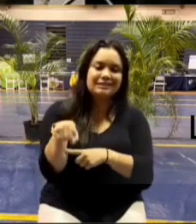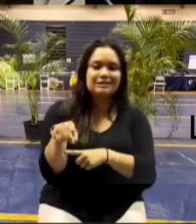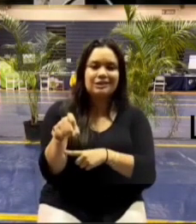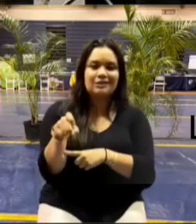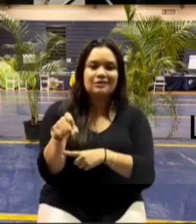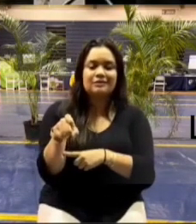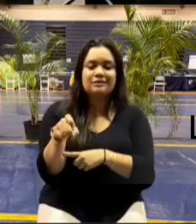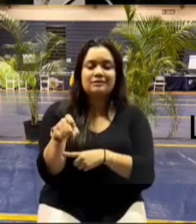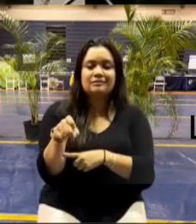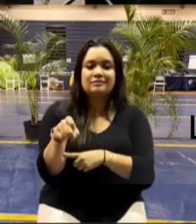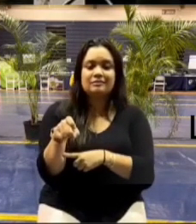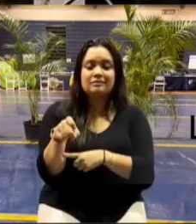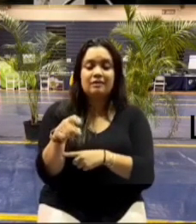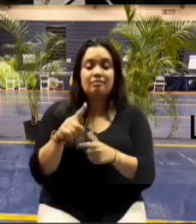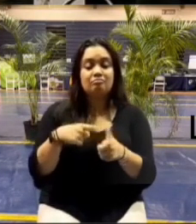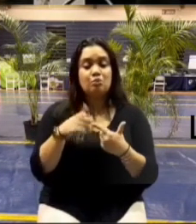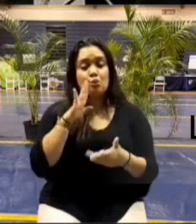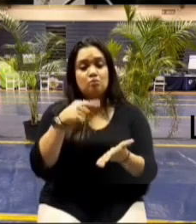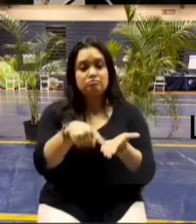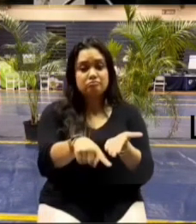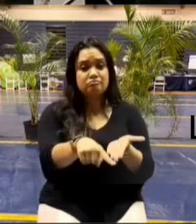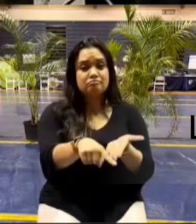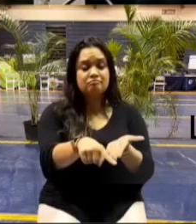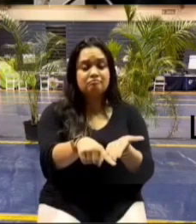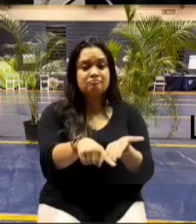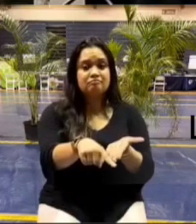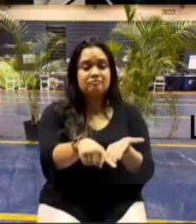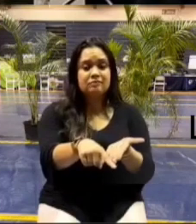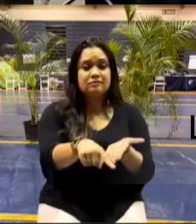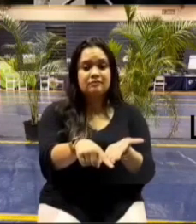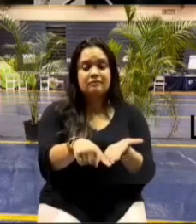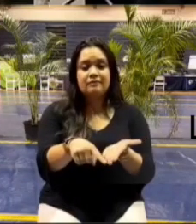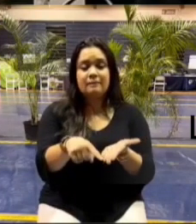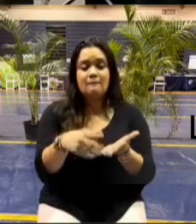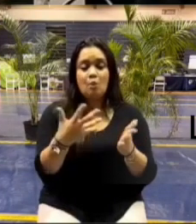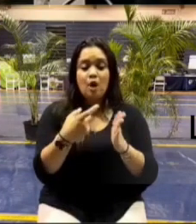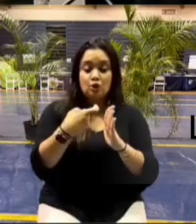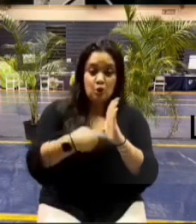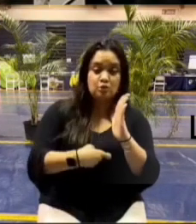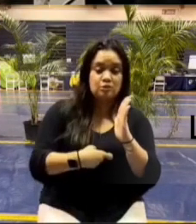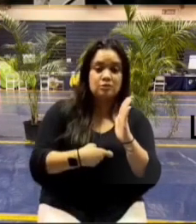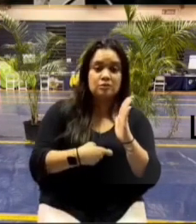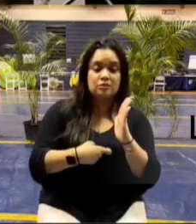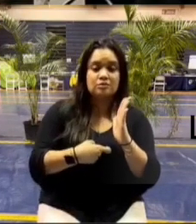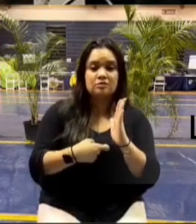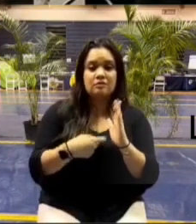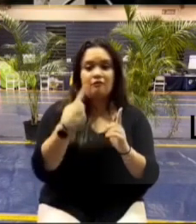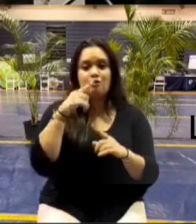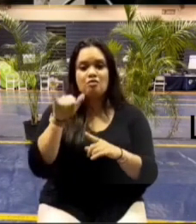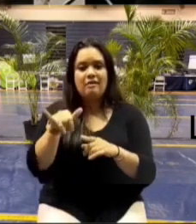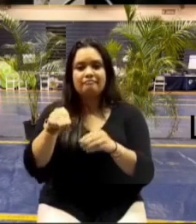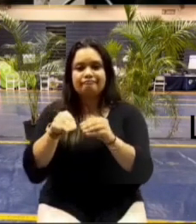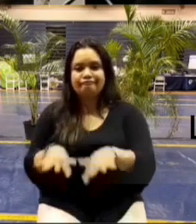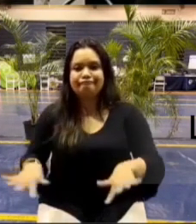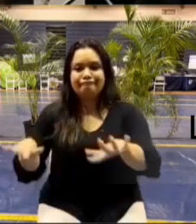and that we will pay them what it costs for that land